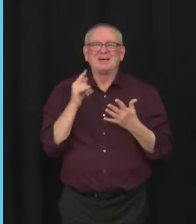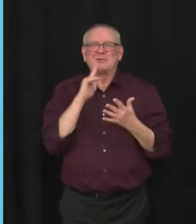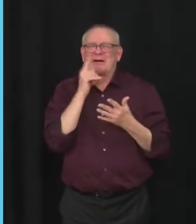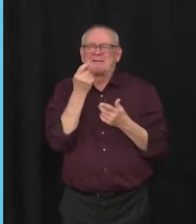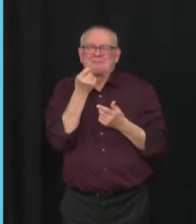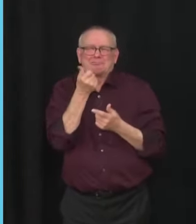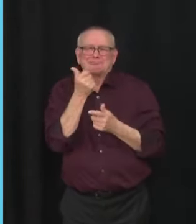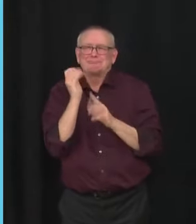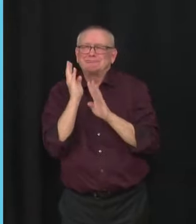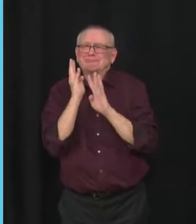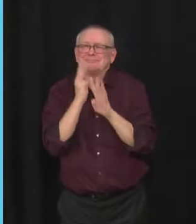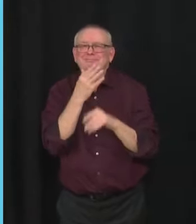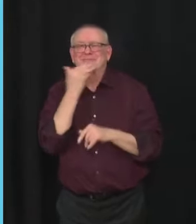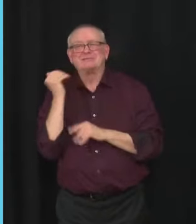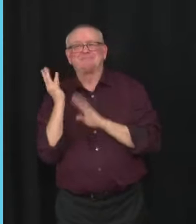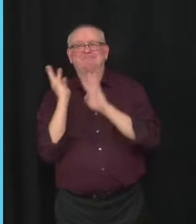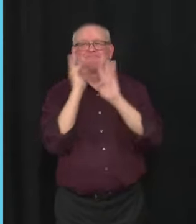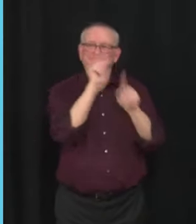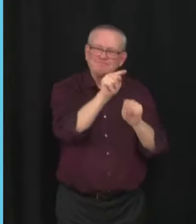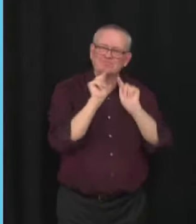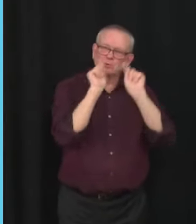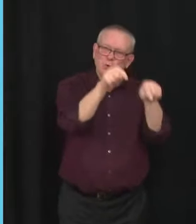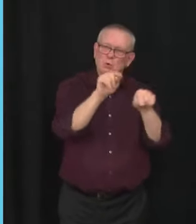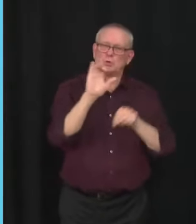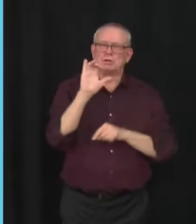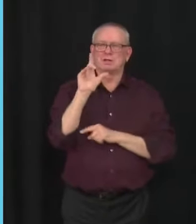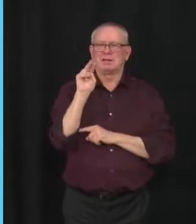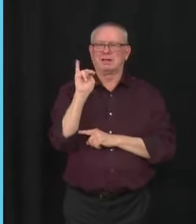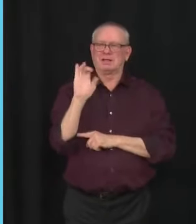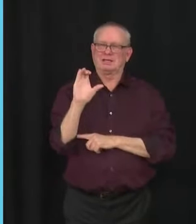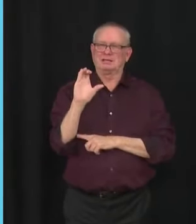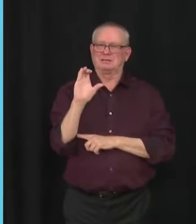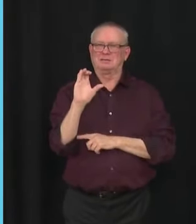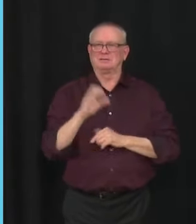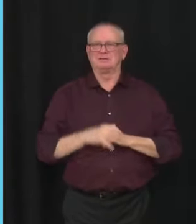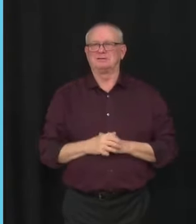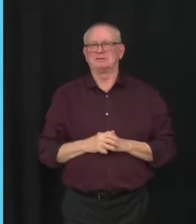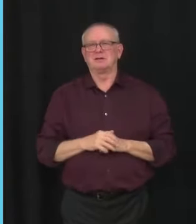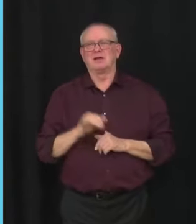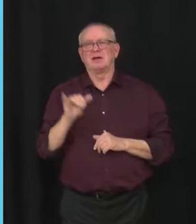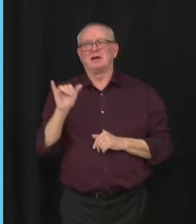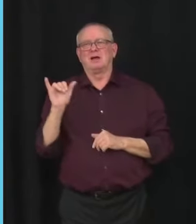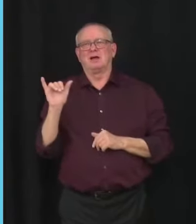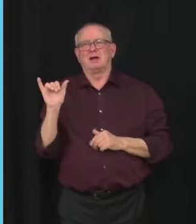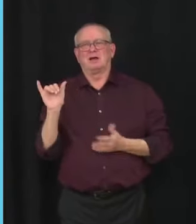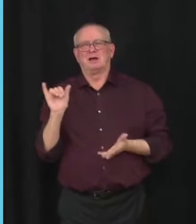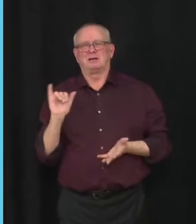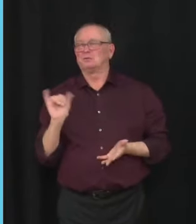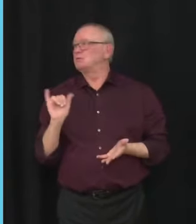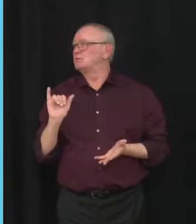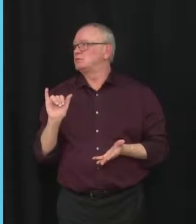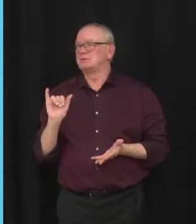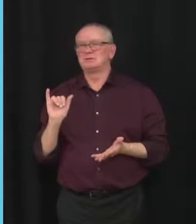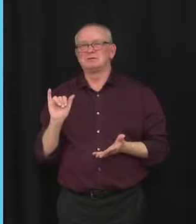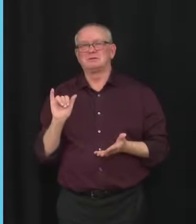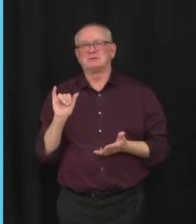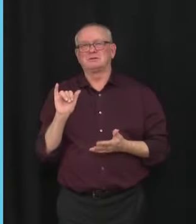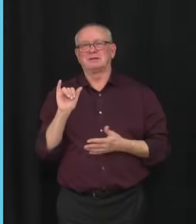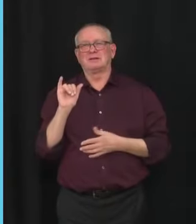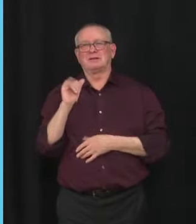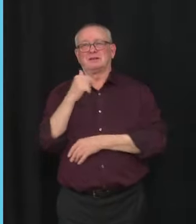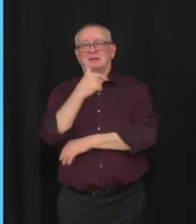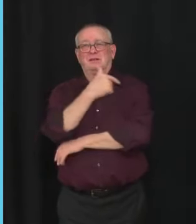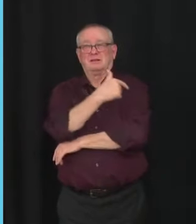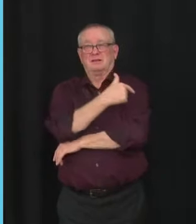has been successful to date and then it's also being mindful of the vaccines themselves. If we distribute it out to all